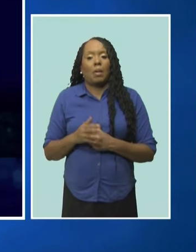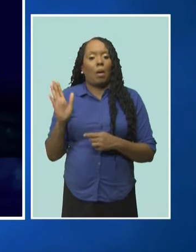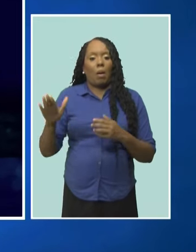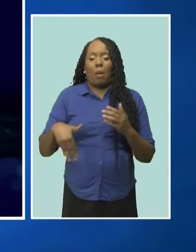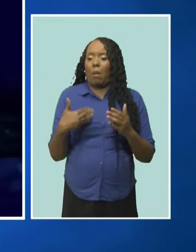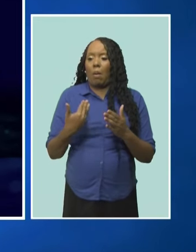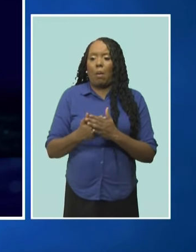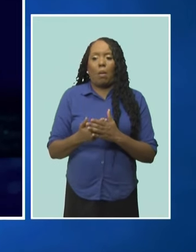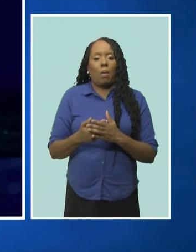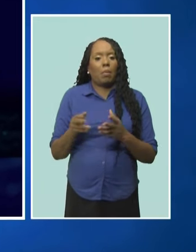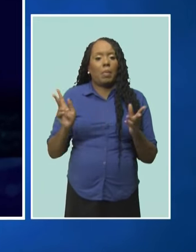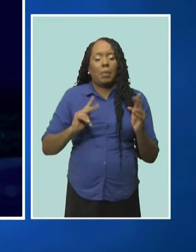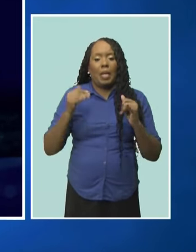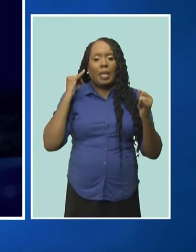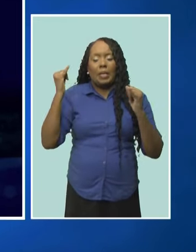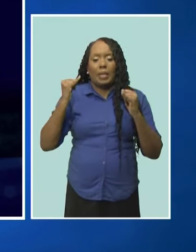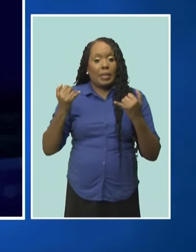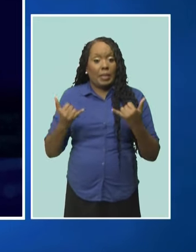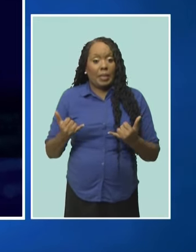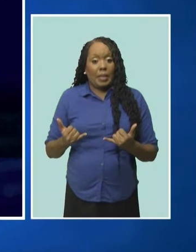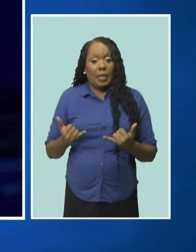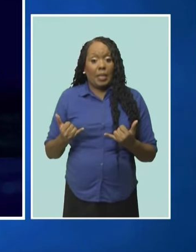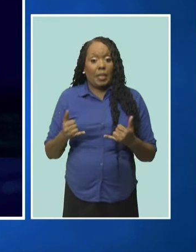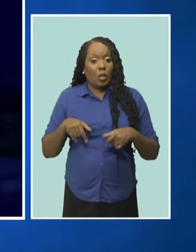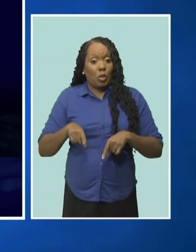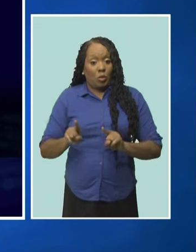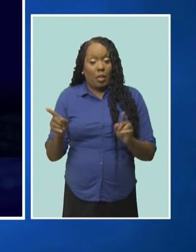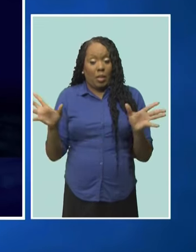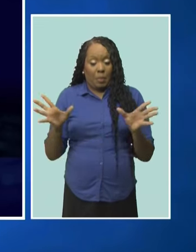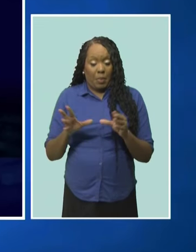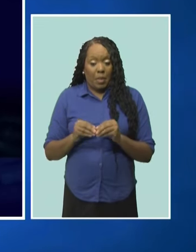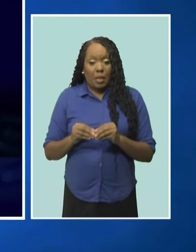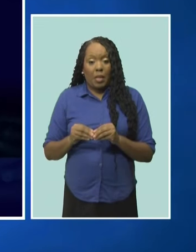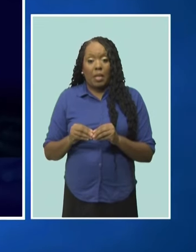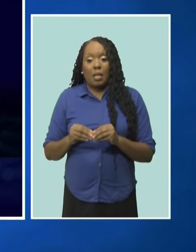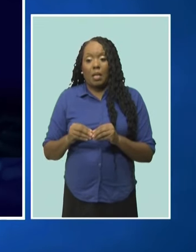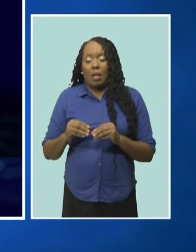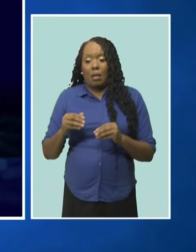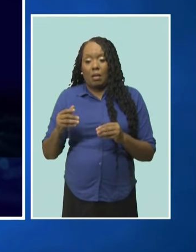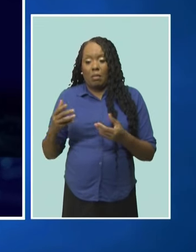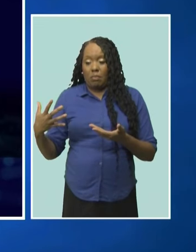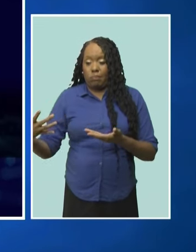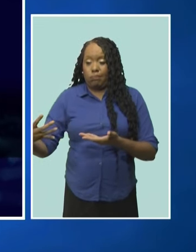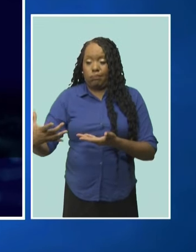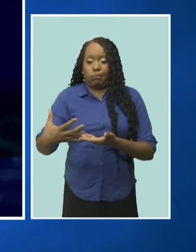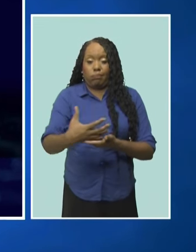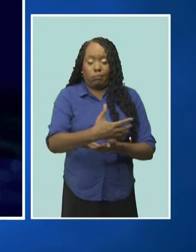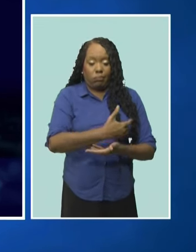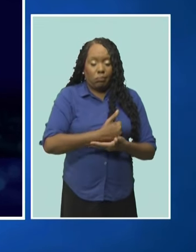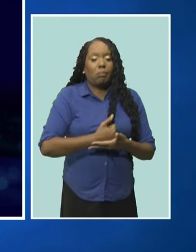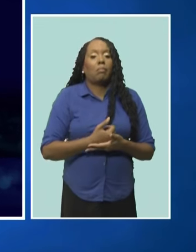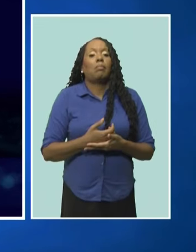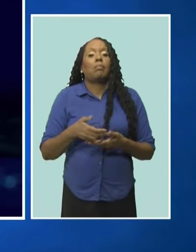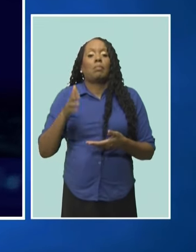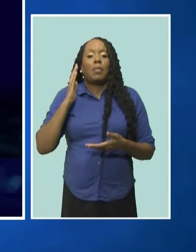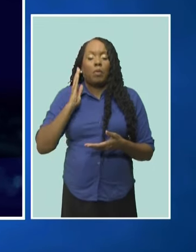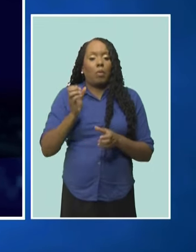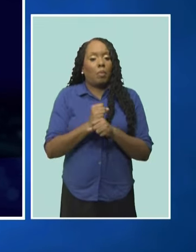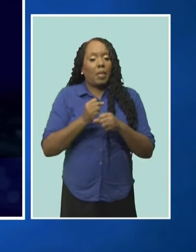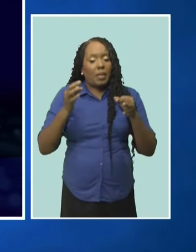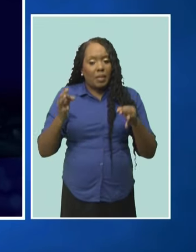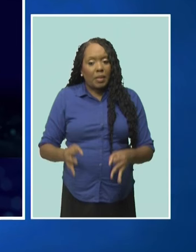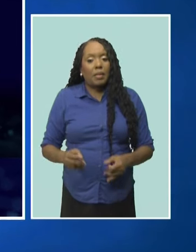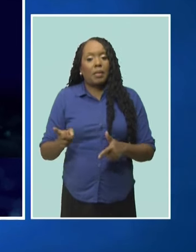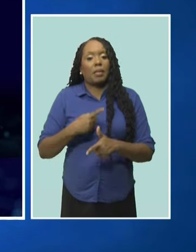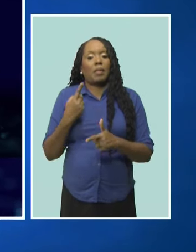members of staff, as well as the parents, and make a decision with regard to the Lestavon School. As soon as you make that decision, we'll communicate with all parties,